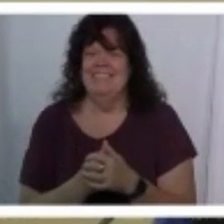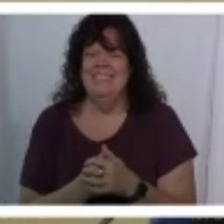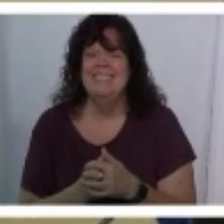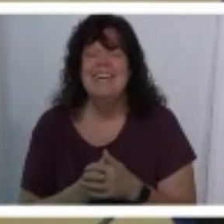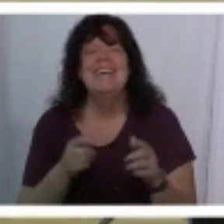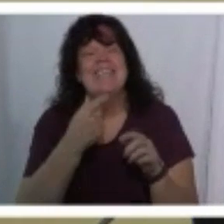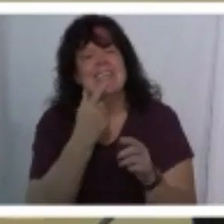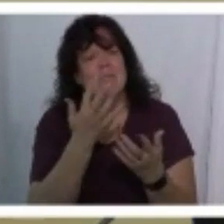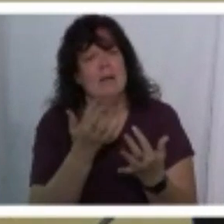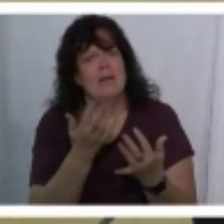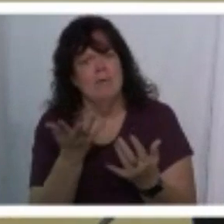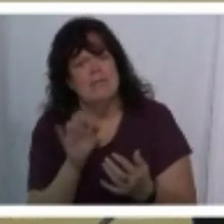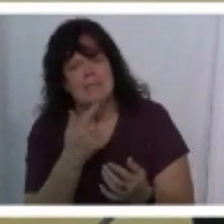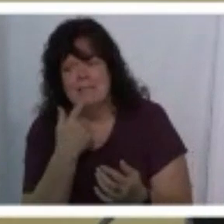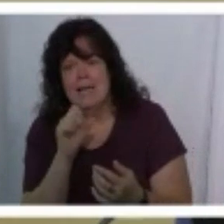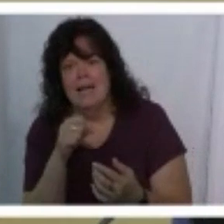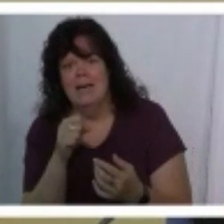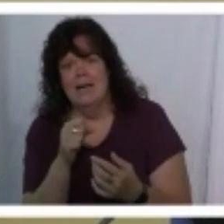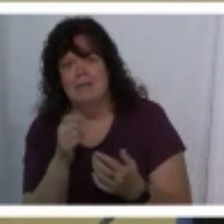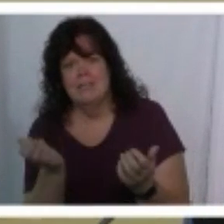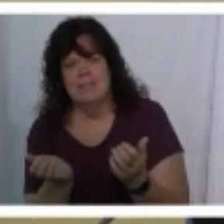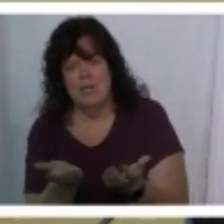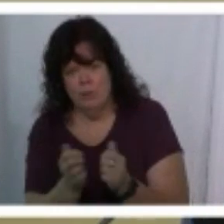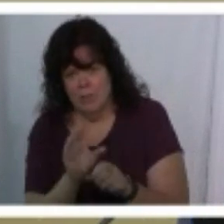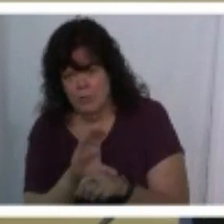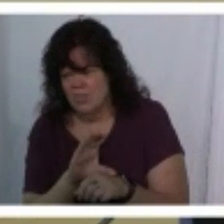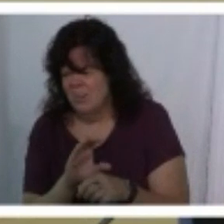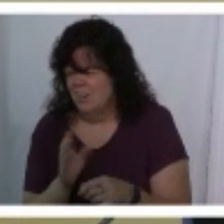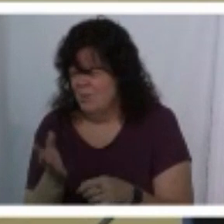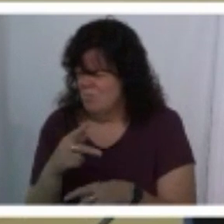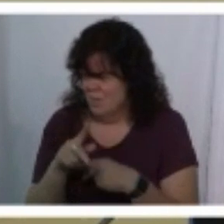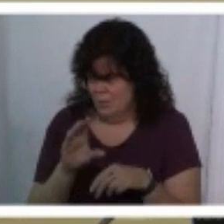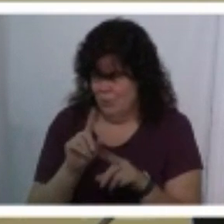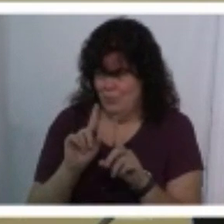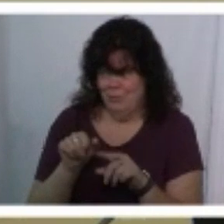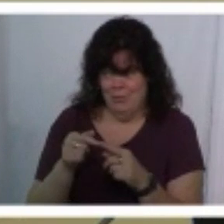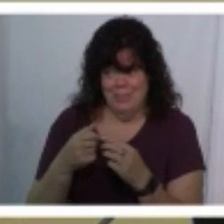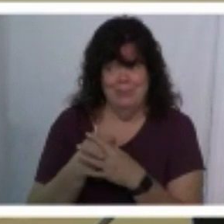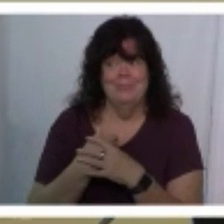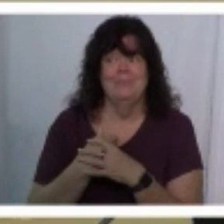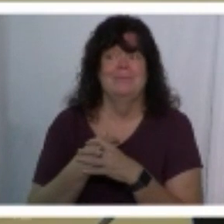and they said wait what was this i said yeah i was there with my church they're like what kind of church do you go to